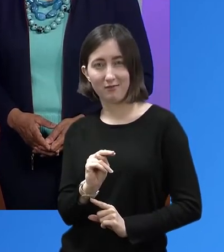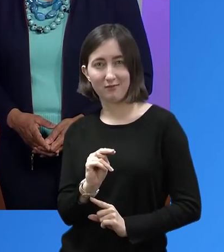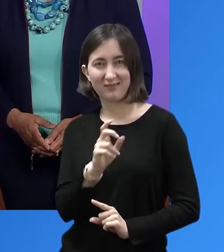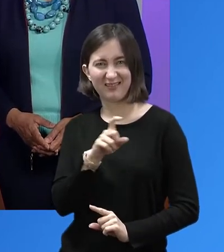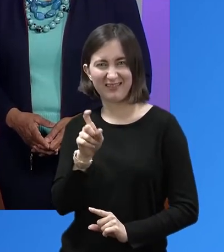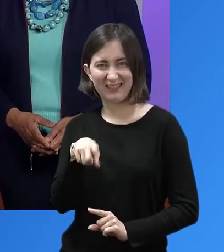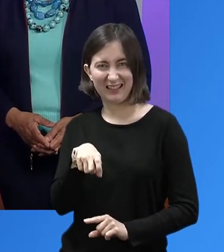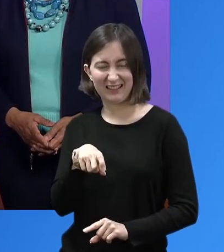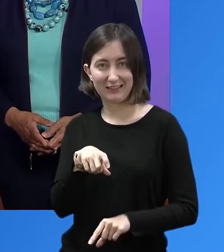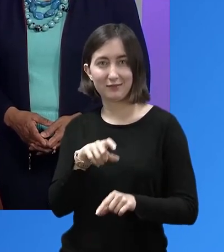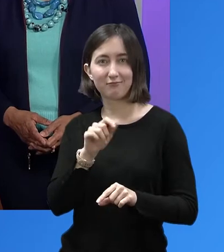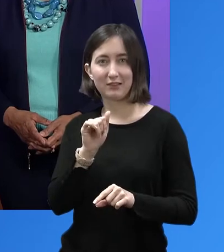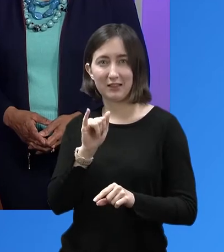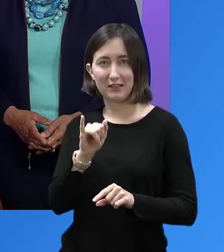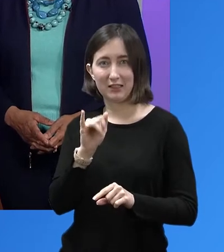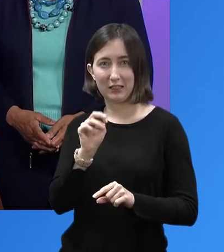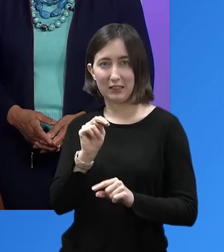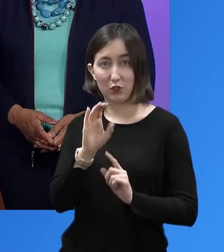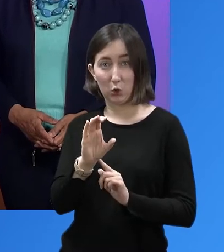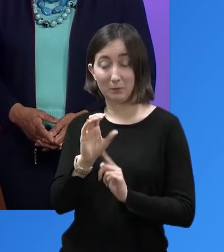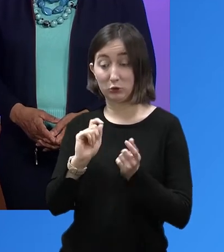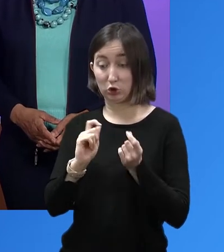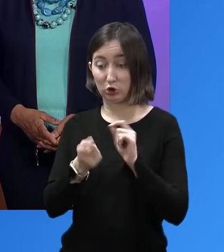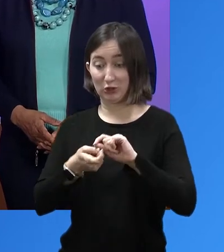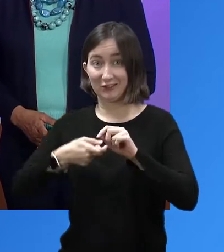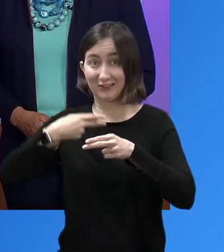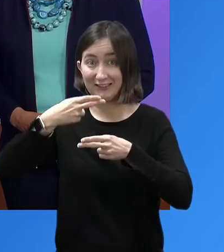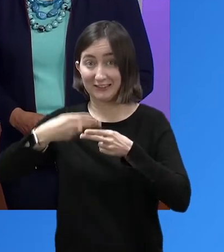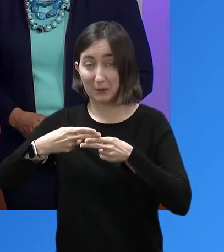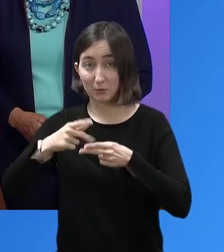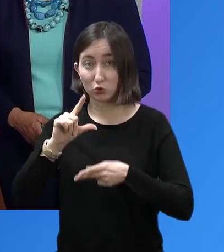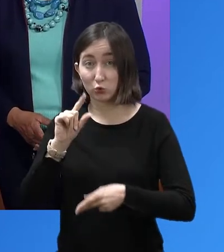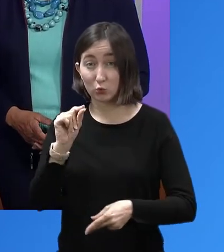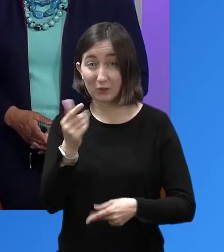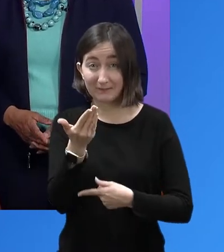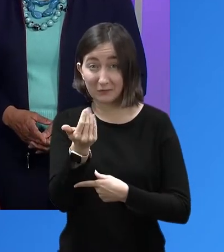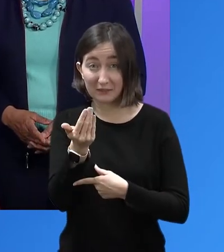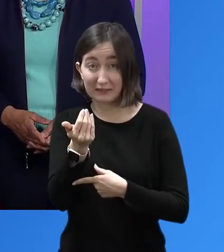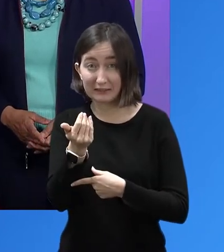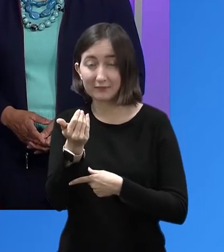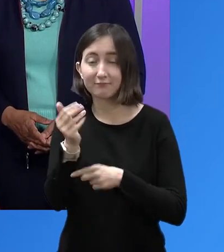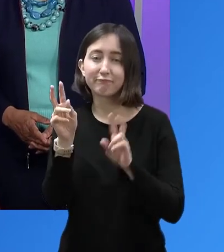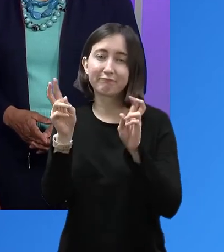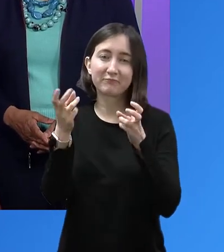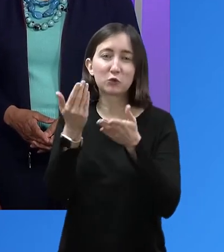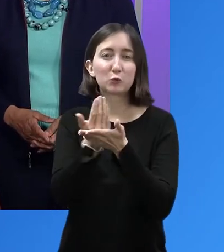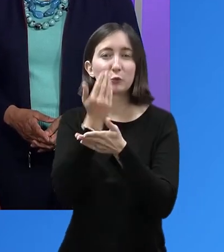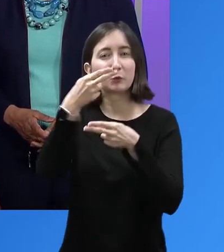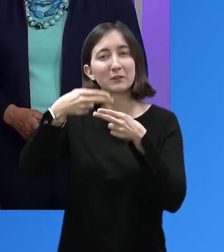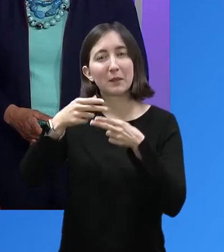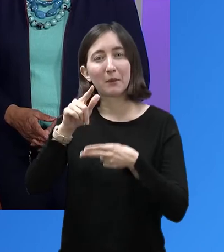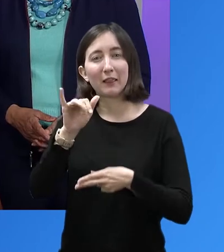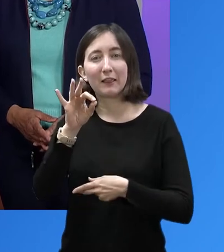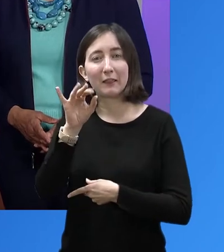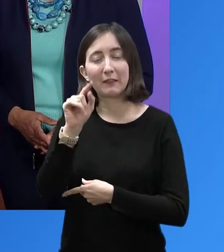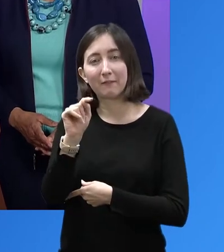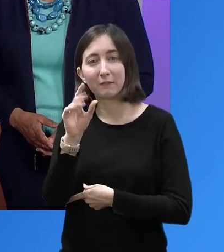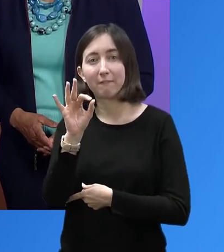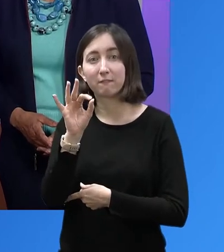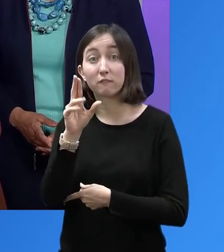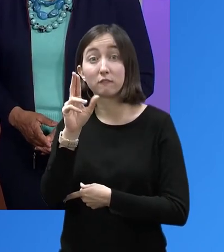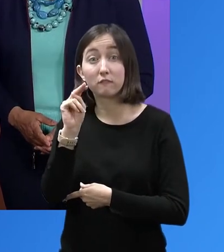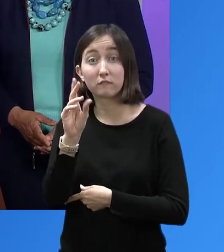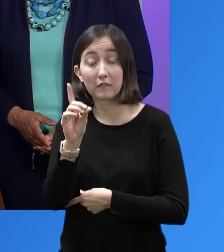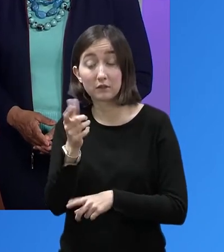changed to LIFT Fund in 2015. LIFT Fund has grown to become one of the largest micro and small business